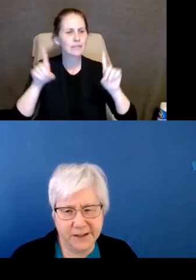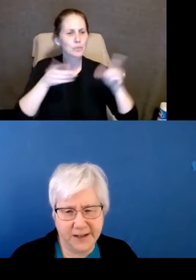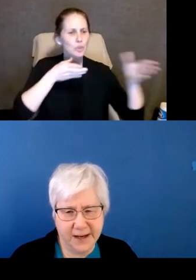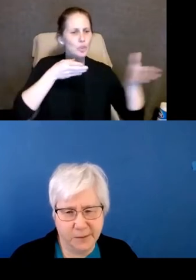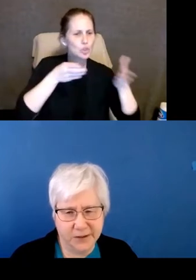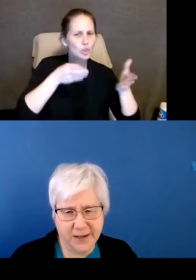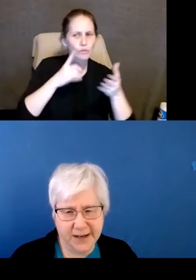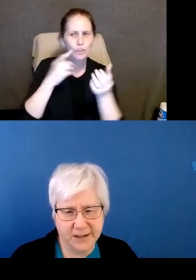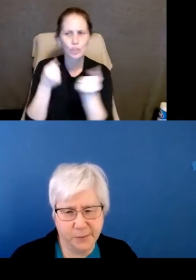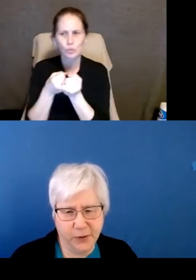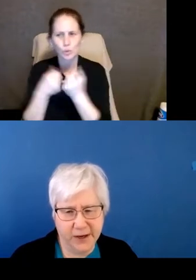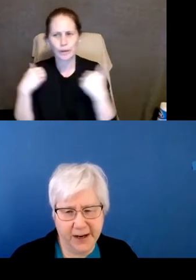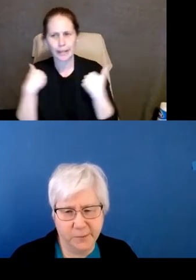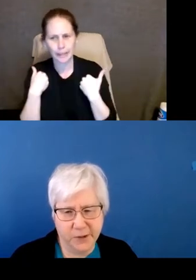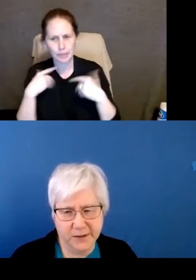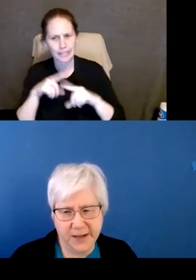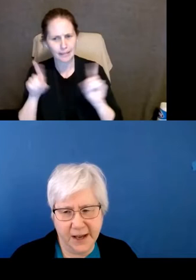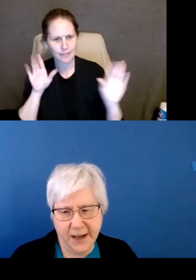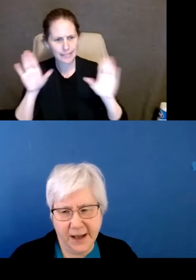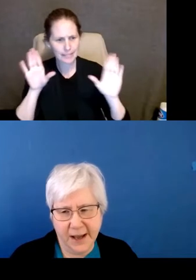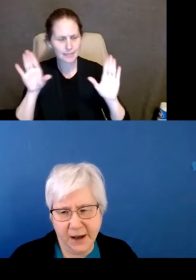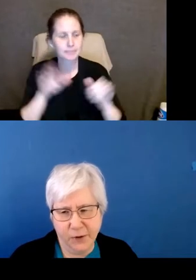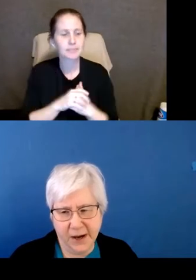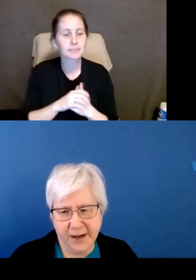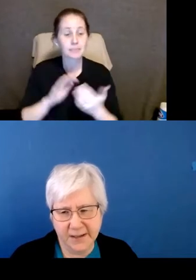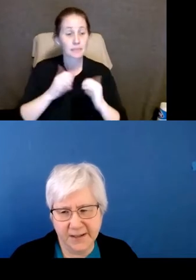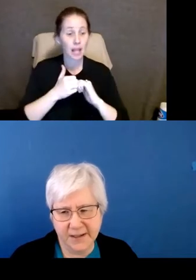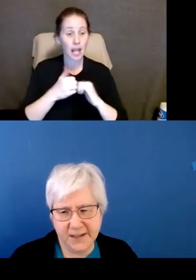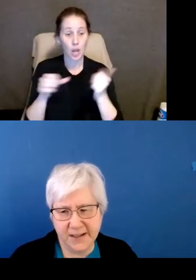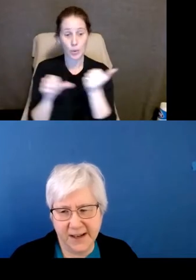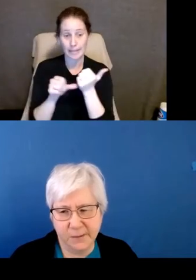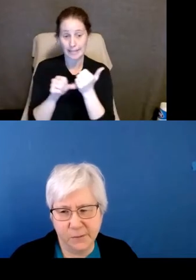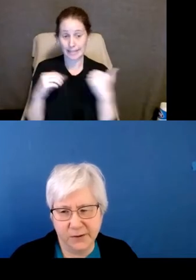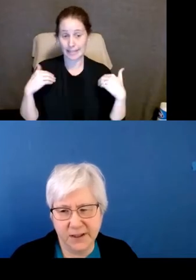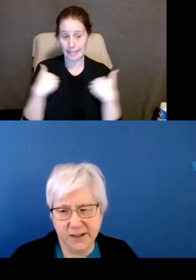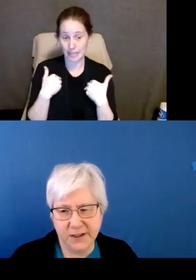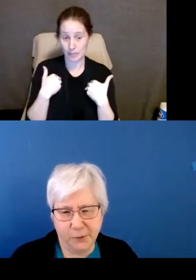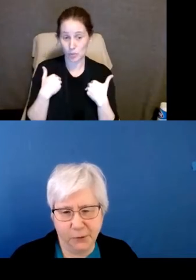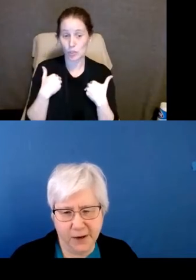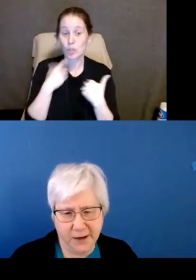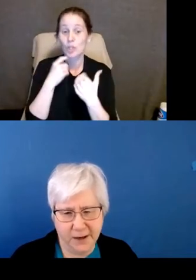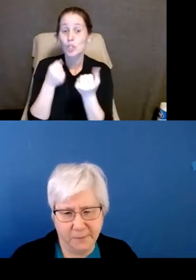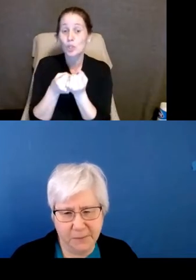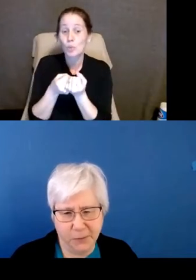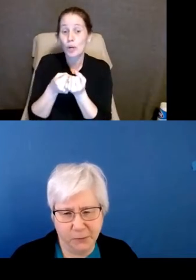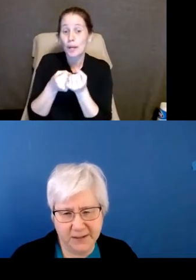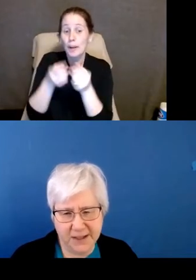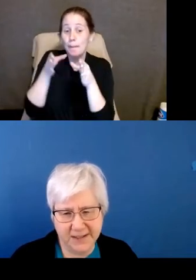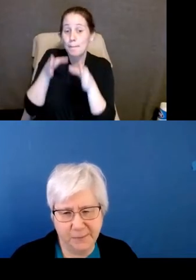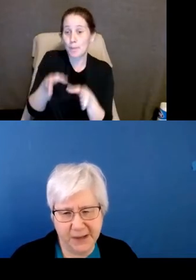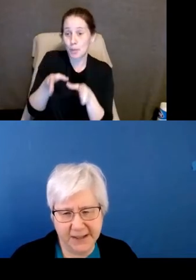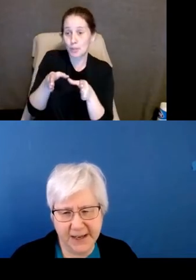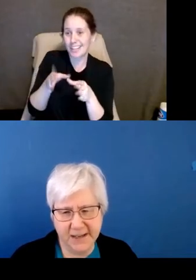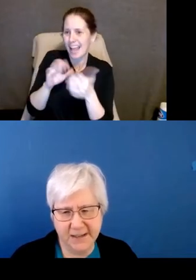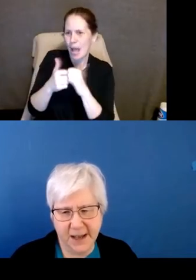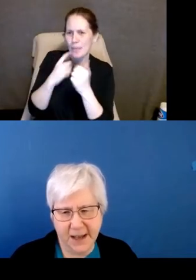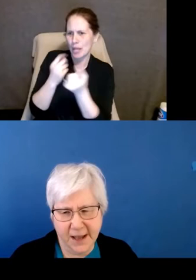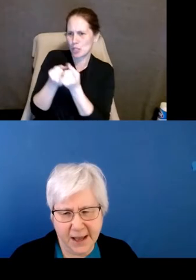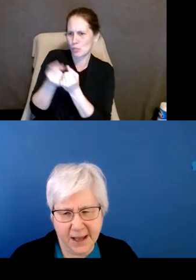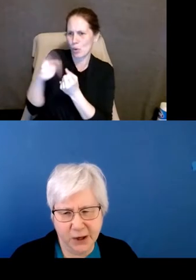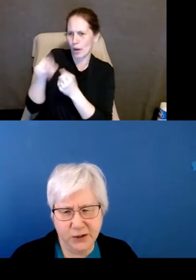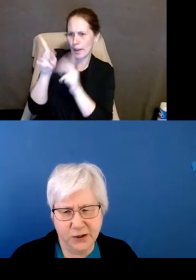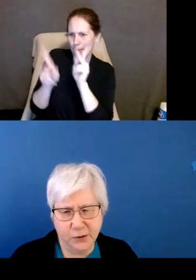service animals and support animals, how assistance animals support people with disabilities.